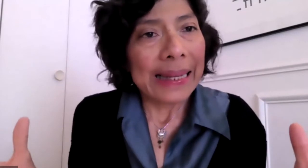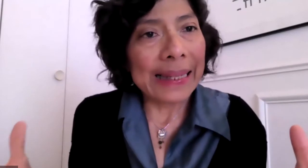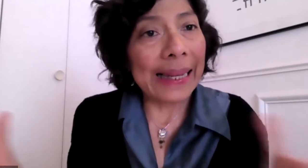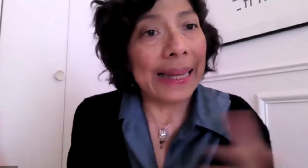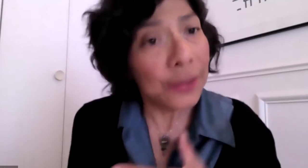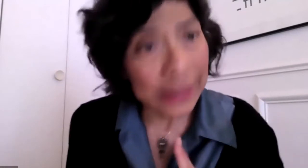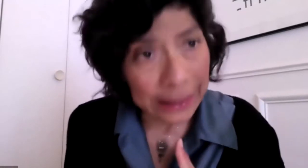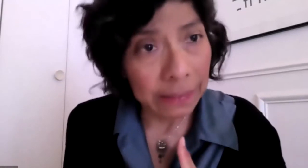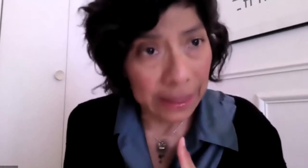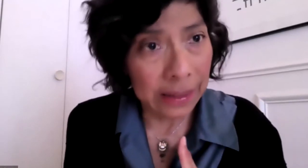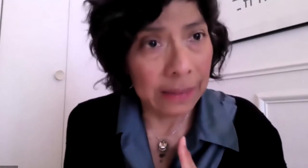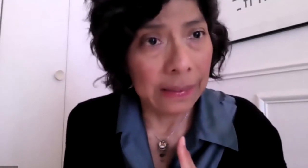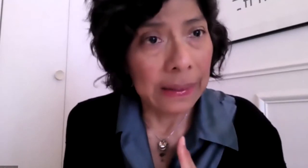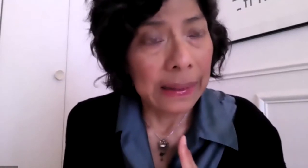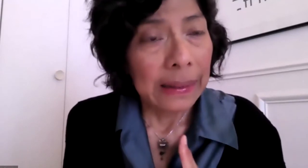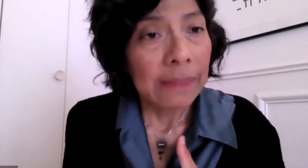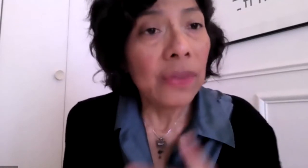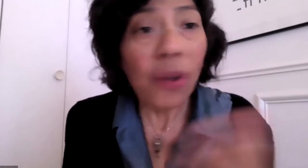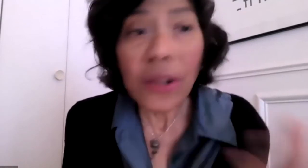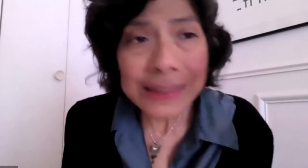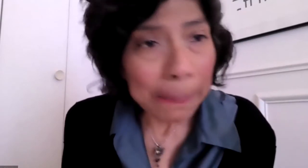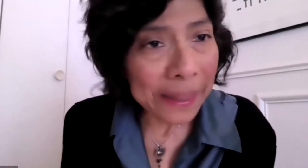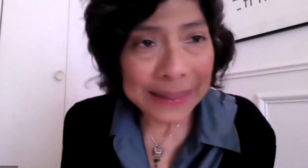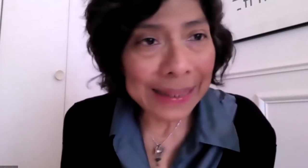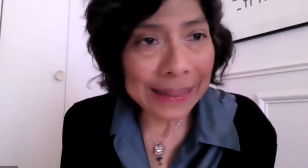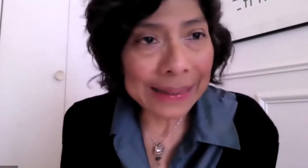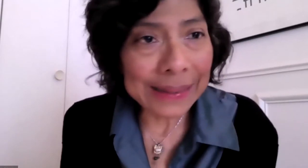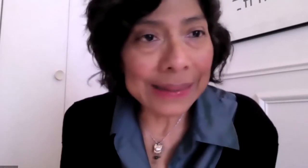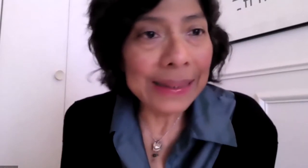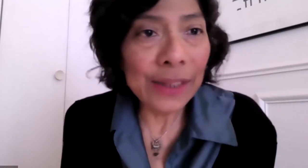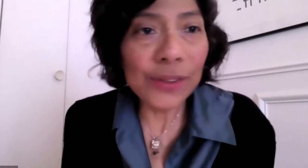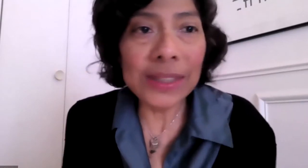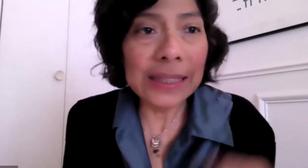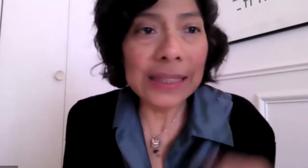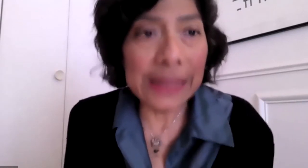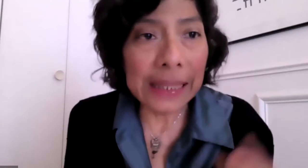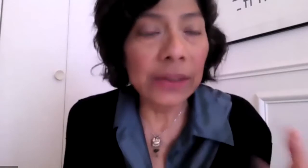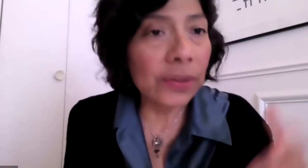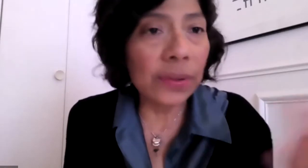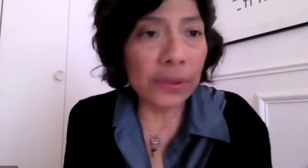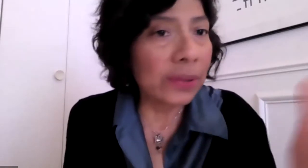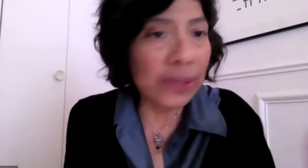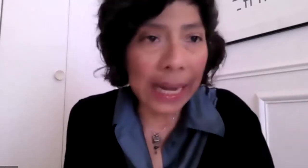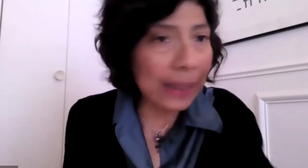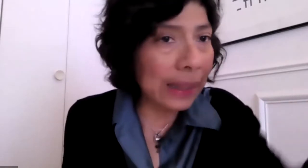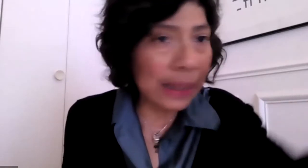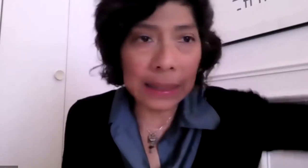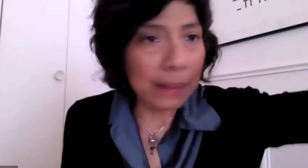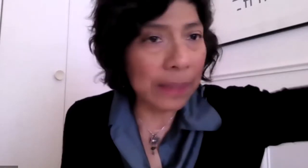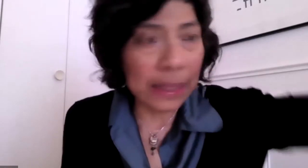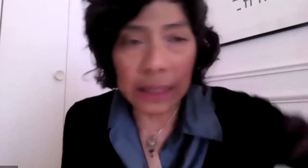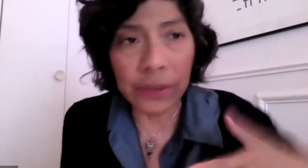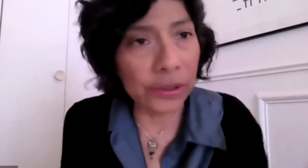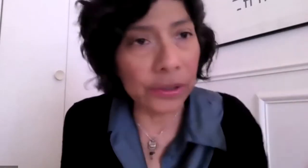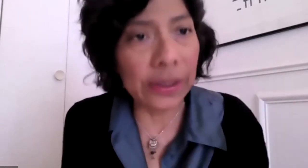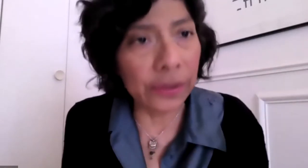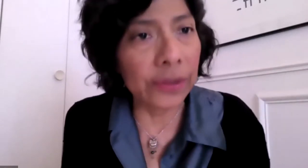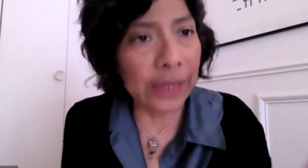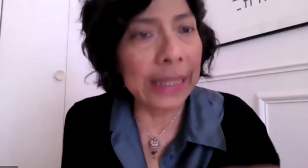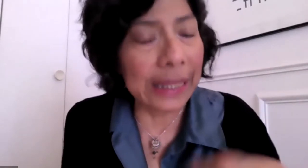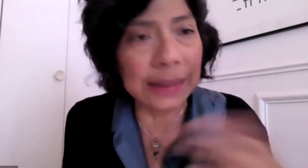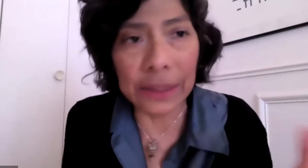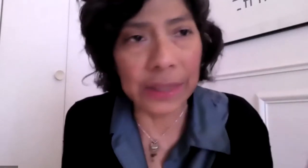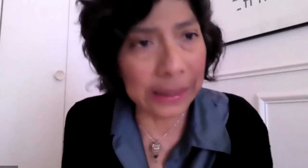garments, that is a way of redeeming race doesn't go away. That the child is still